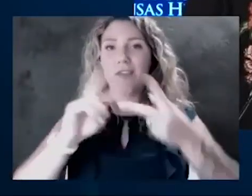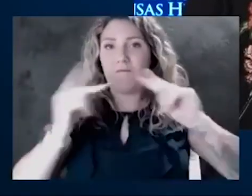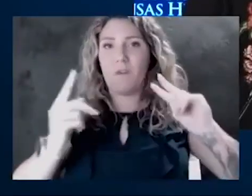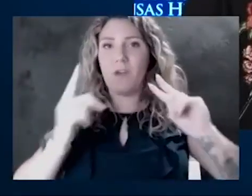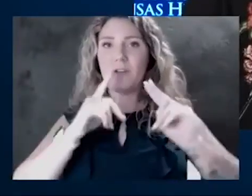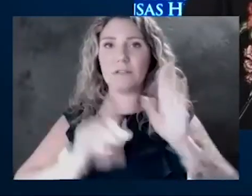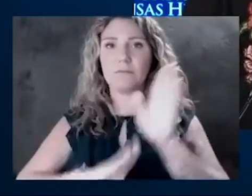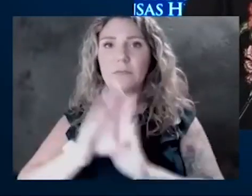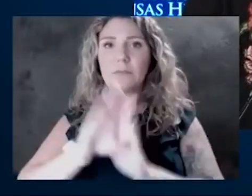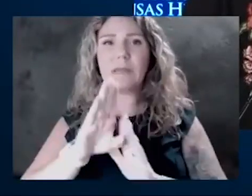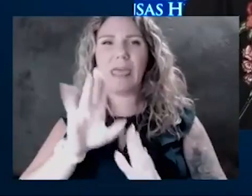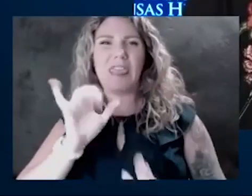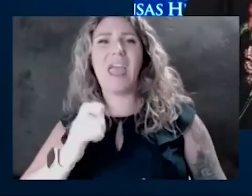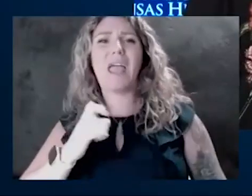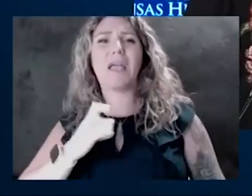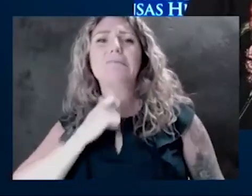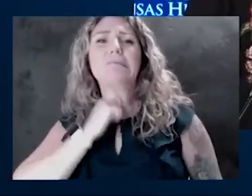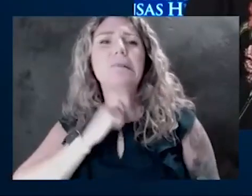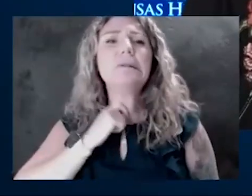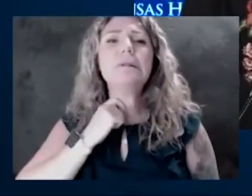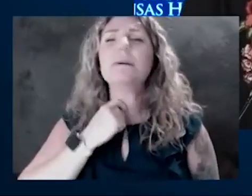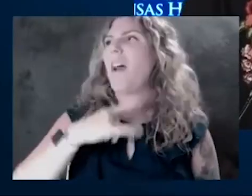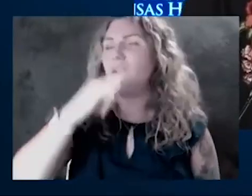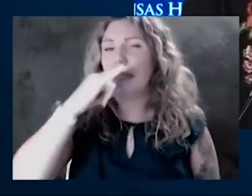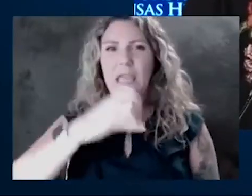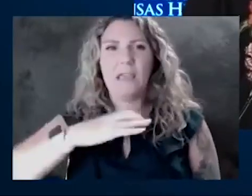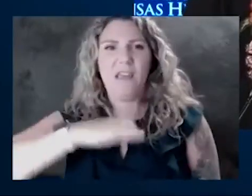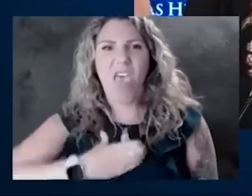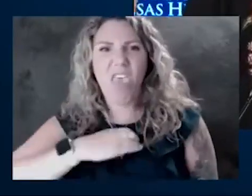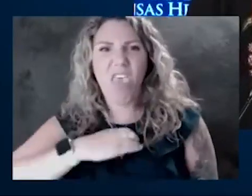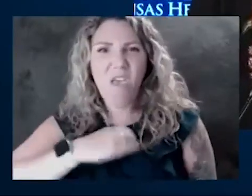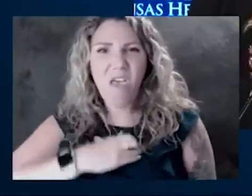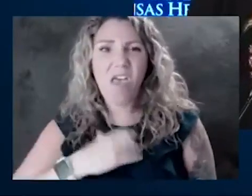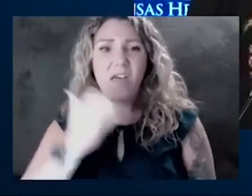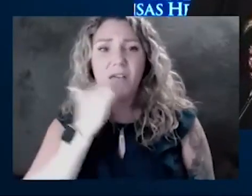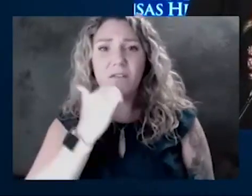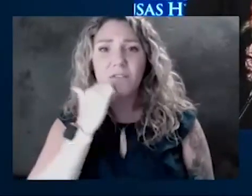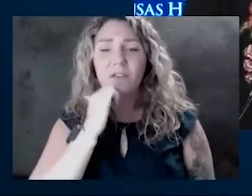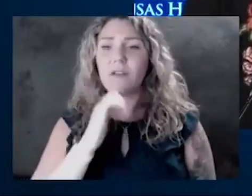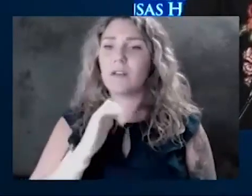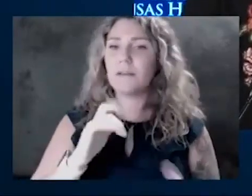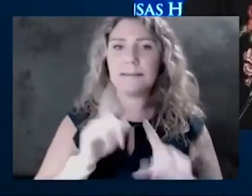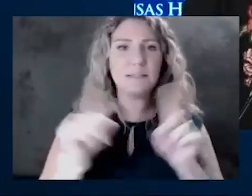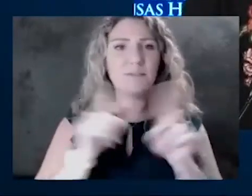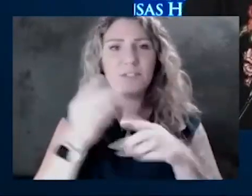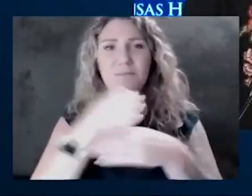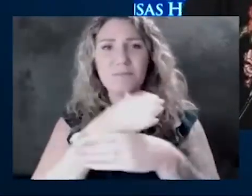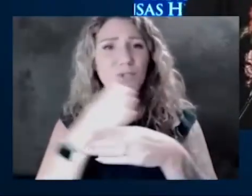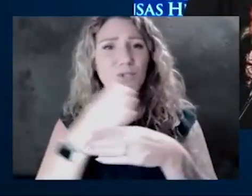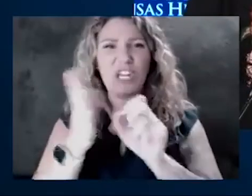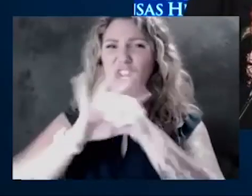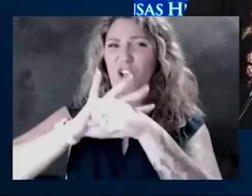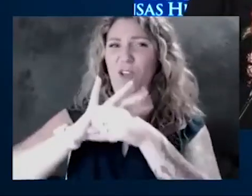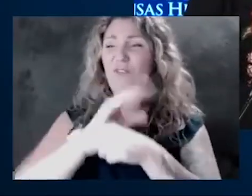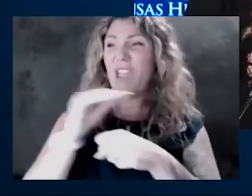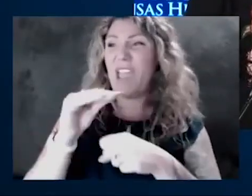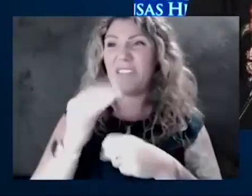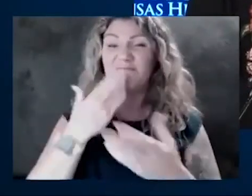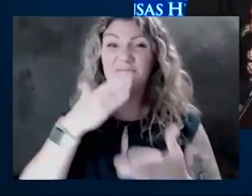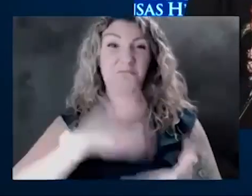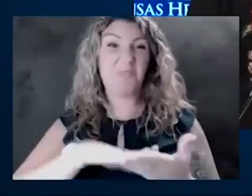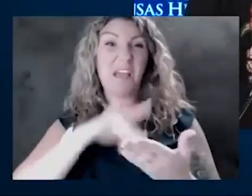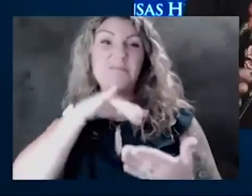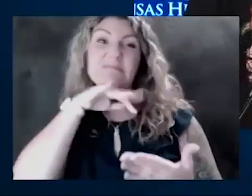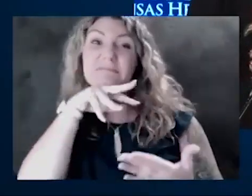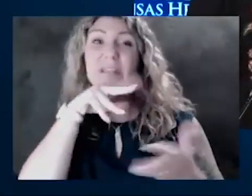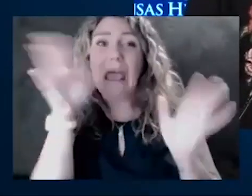throats, I know my kid's got one, she's been coughing for days. How do you know the difference between COVID and just bad air quality? Can you just give some